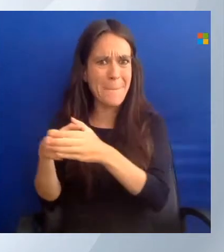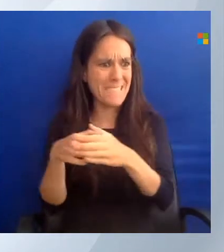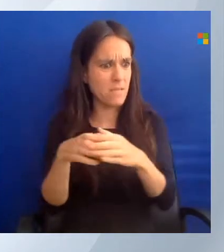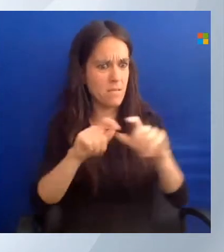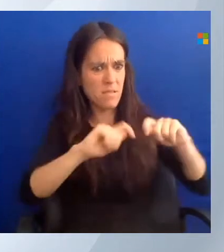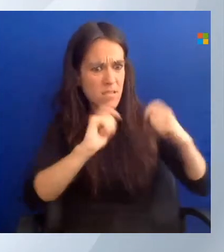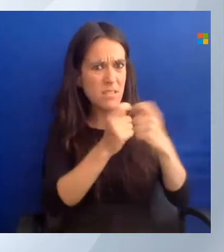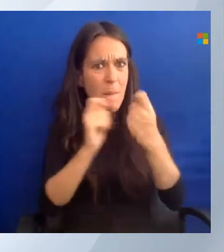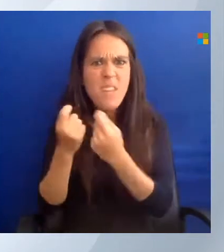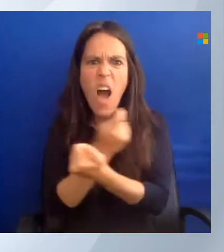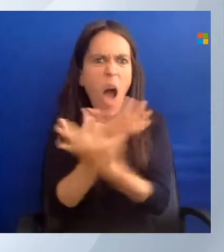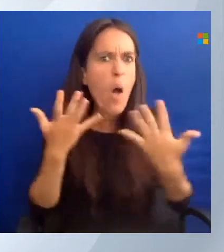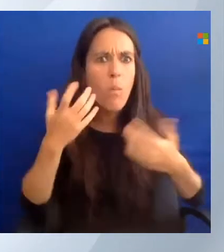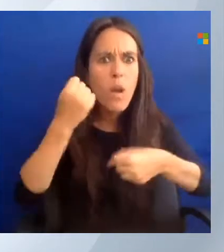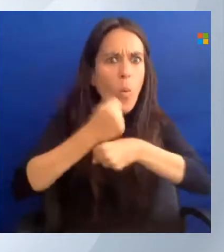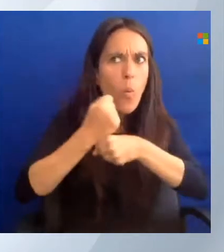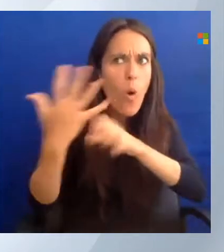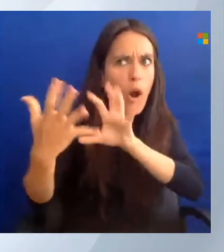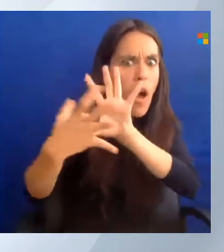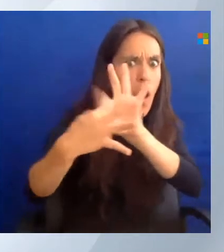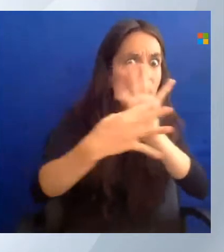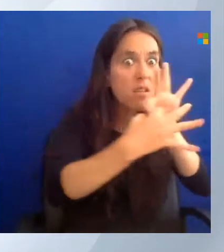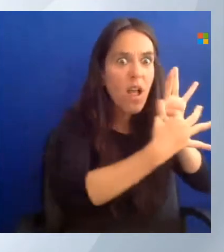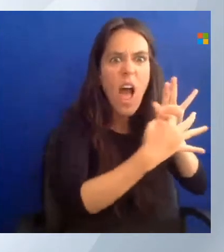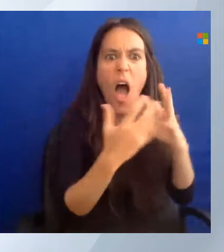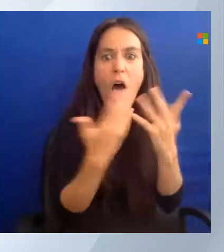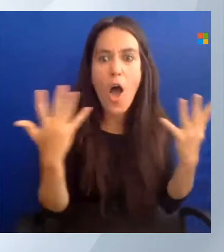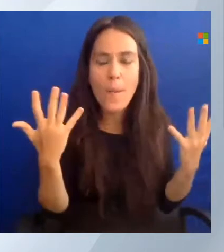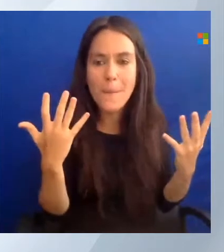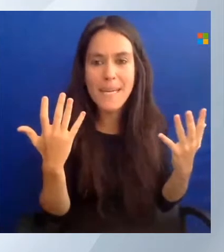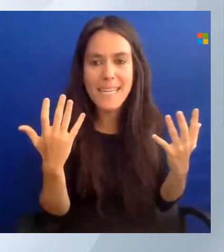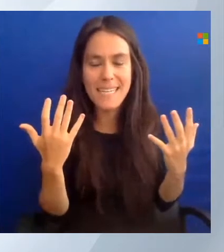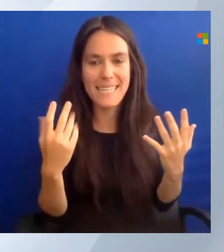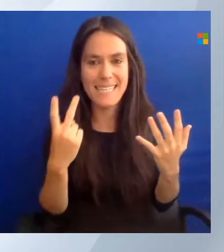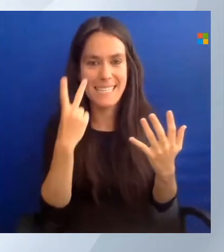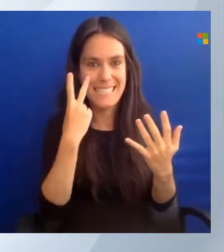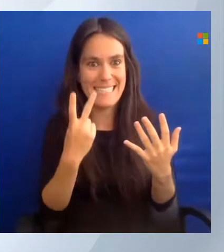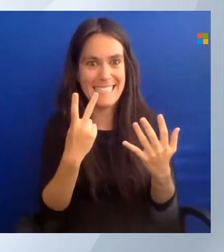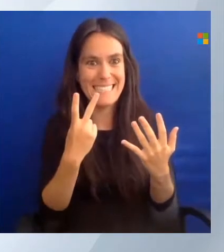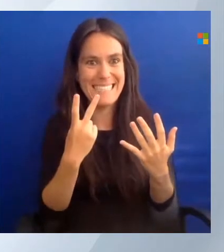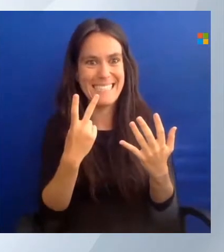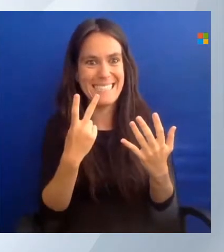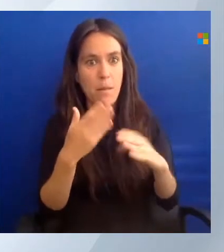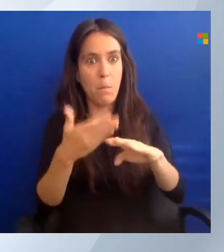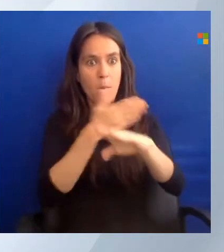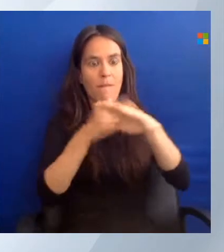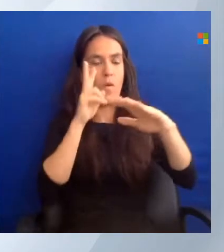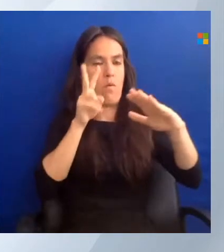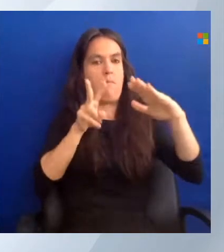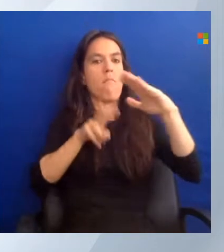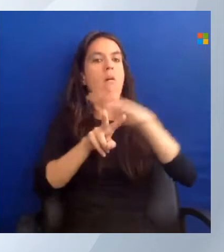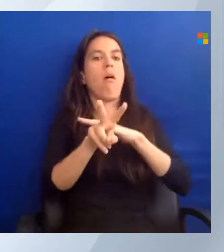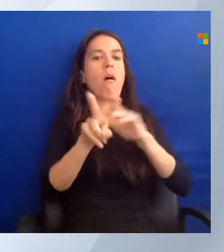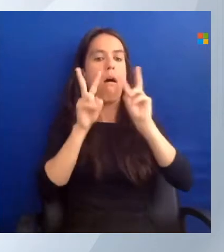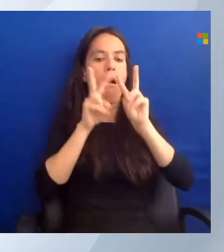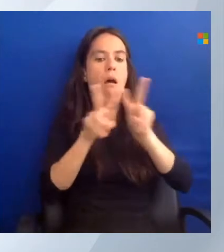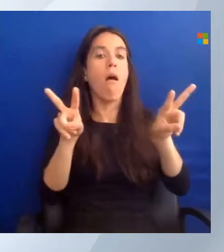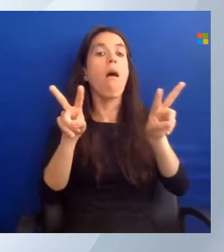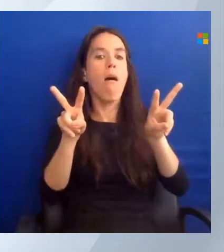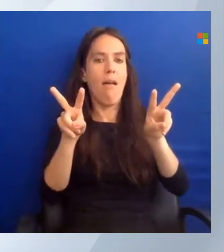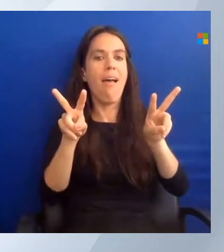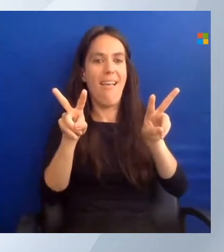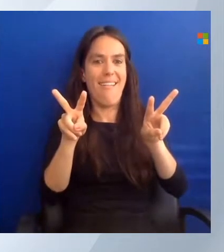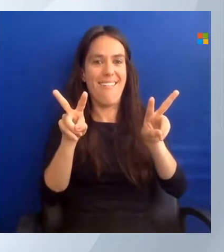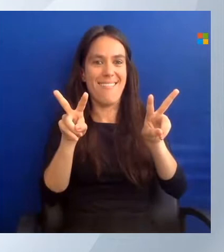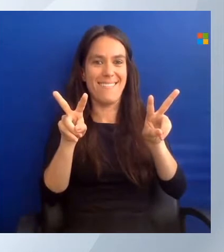And because they are all separate, for instance, as you can see, I have a preview here. You are able to use preview modules if